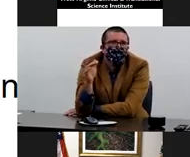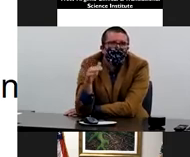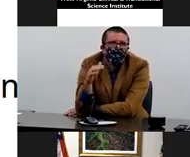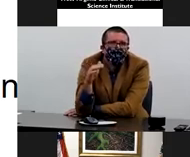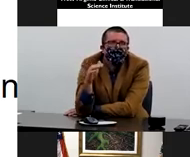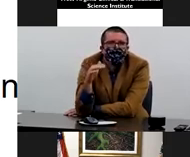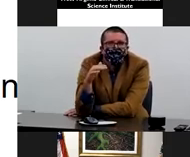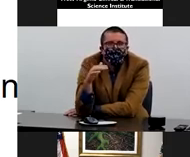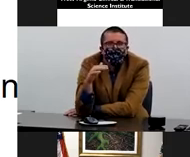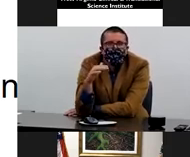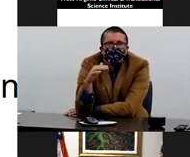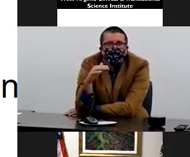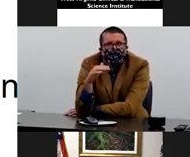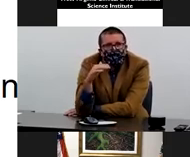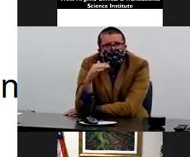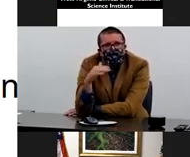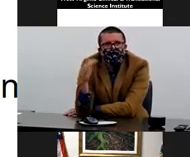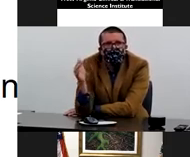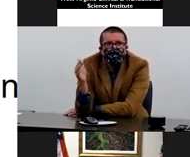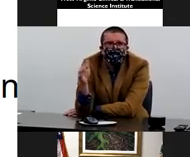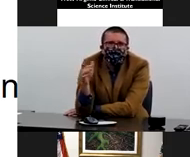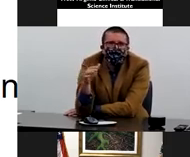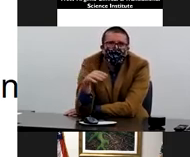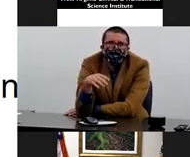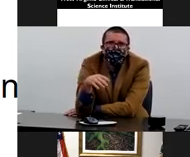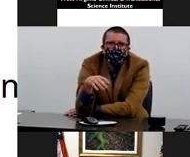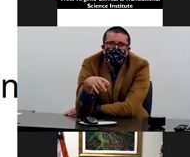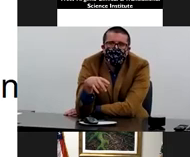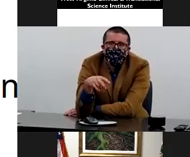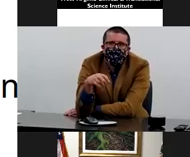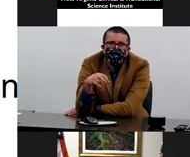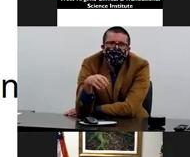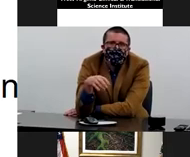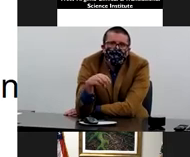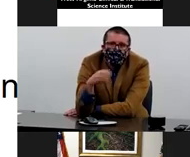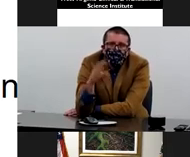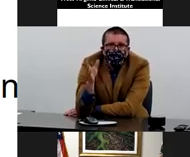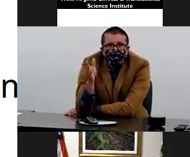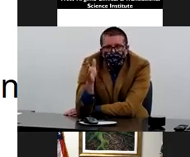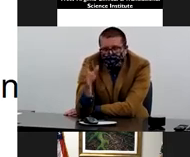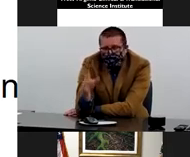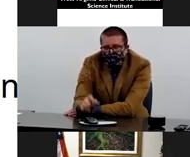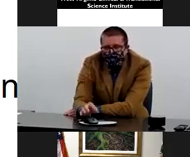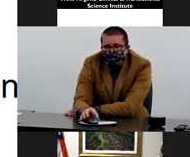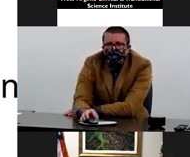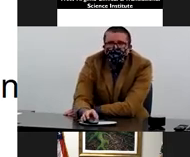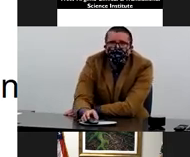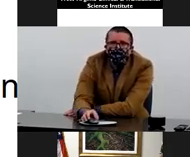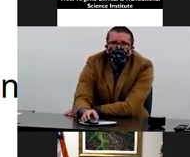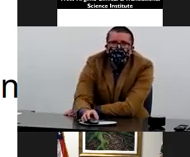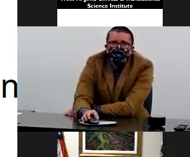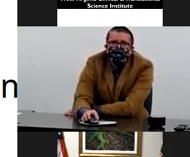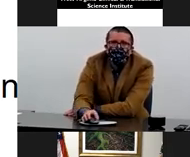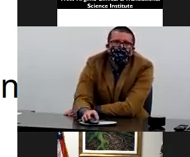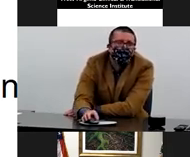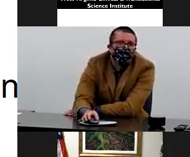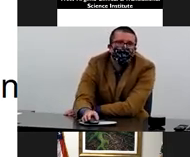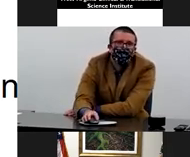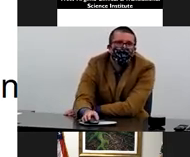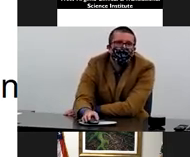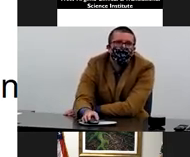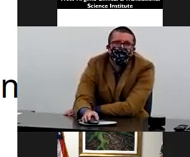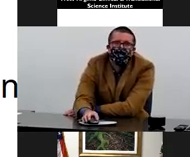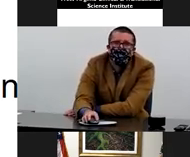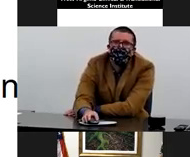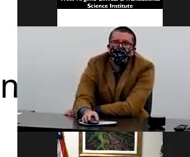as you move through the preclinical work. But ultimately, at point here at the bottom, we